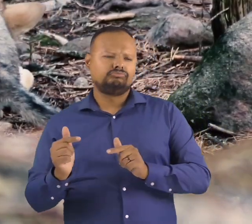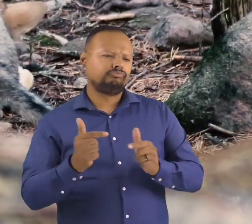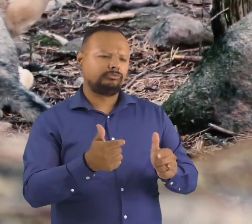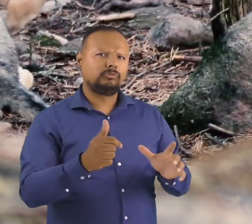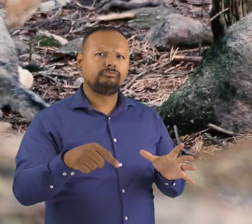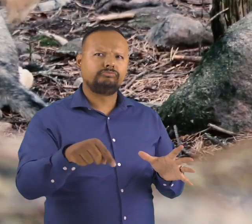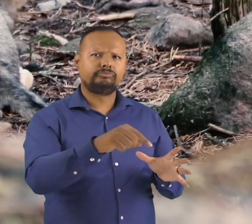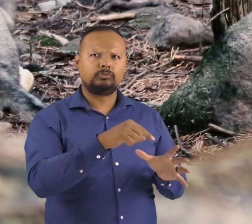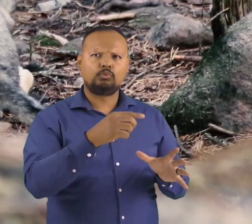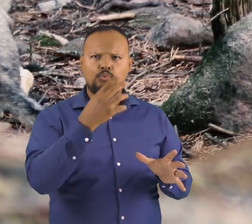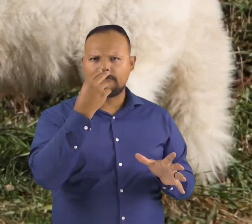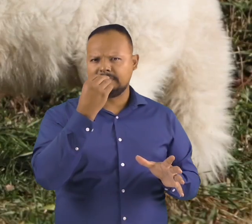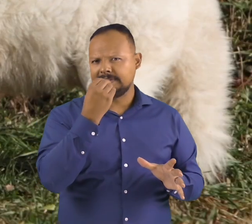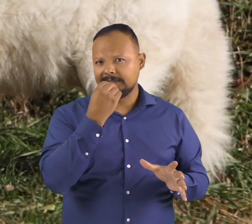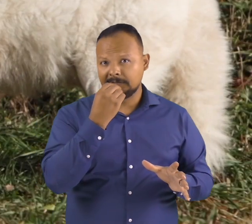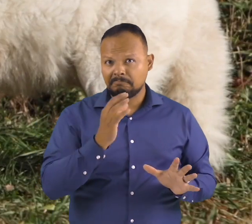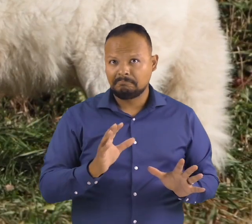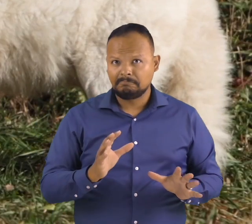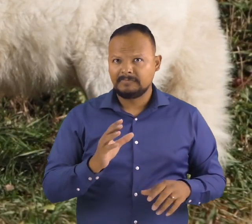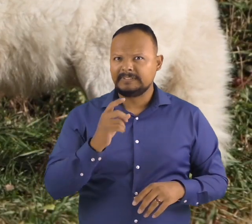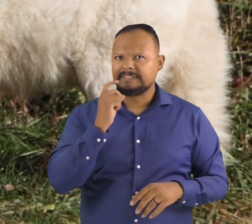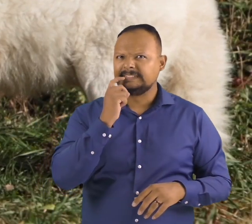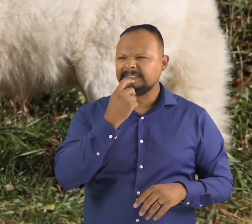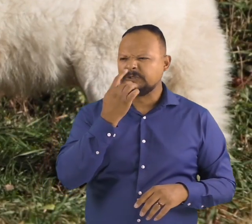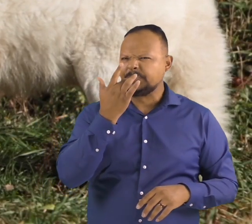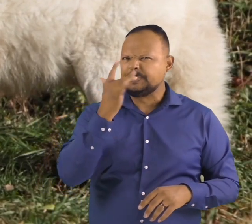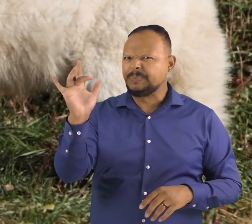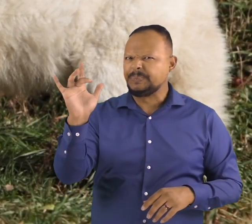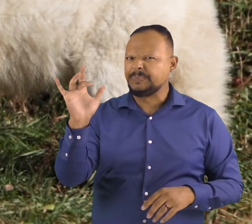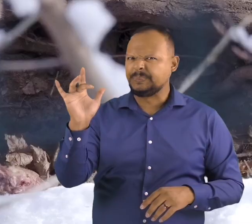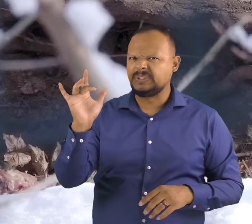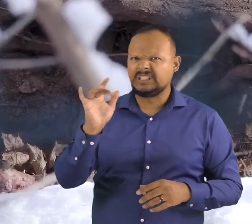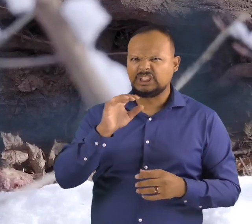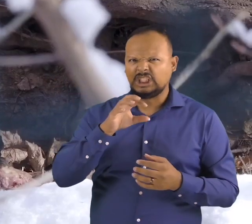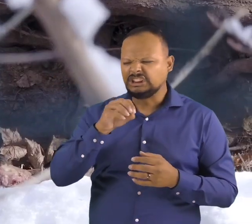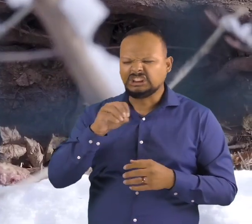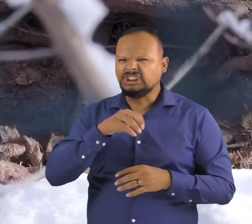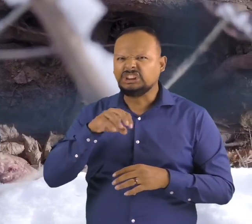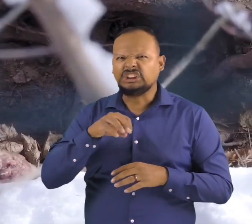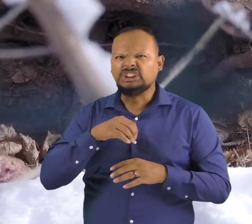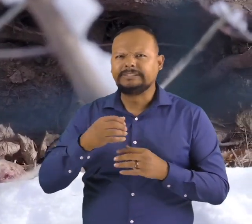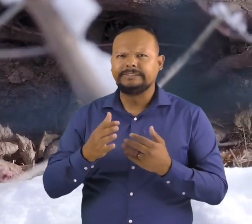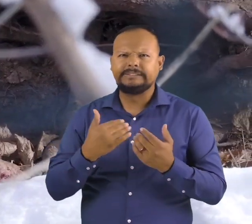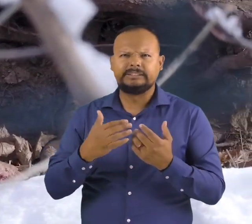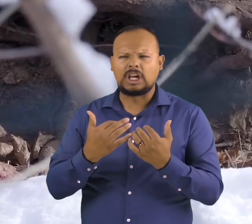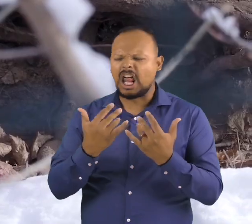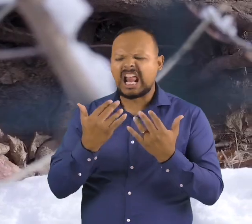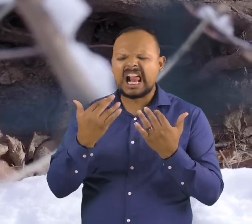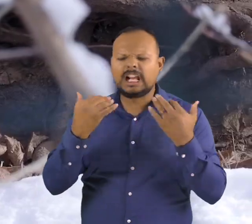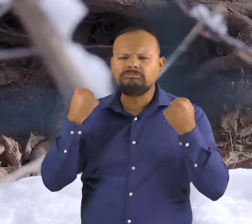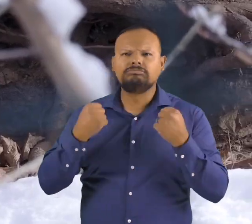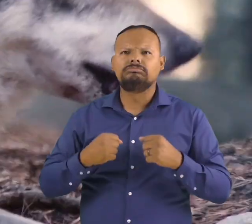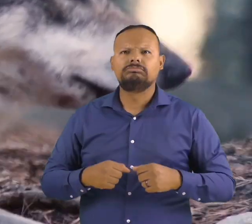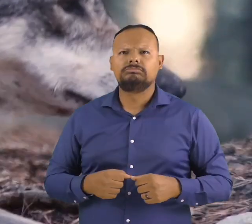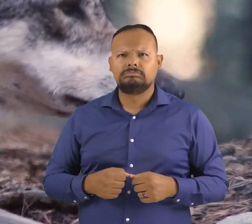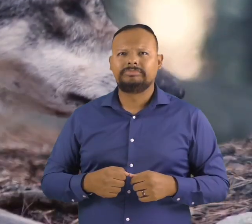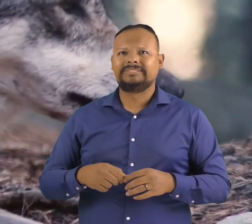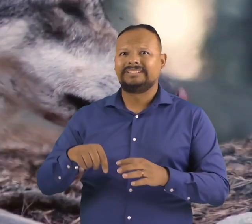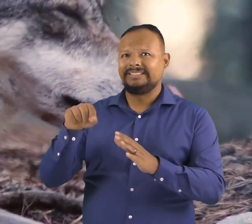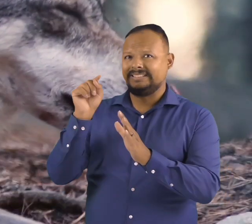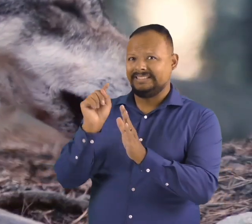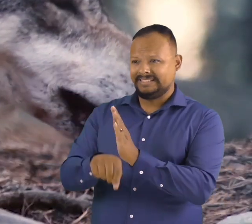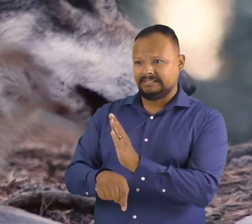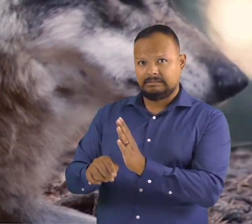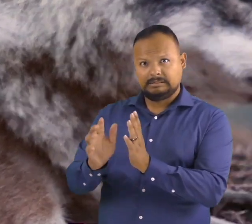members get to eat. Wolves have razor-sharp teeth, which can rip through meat, making eating much